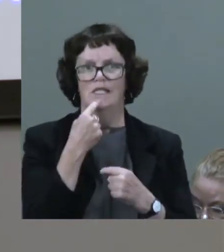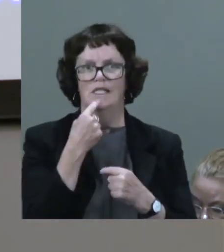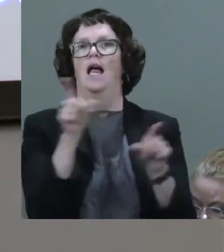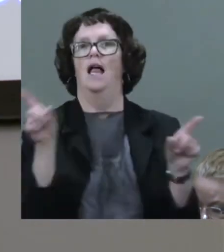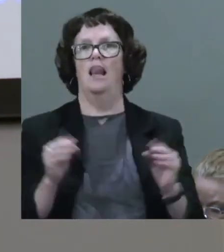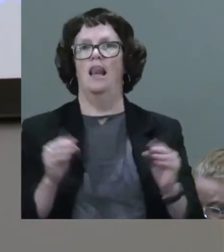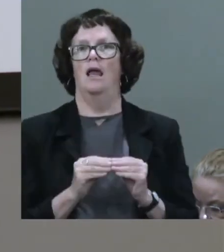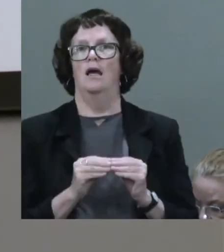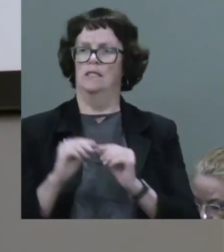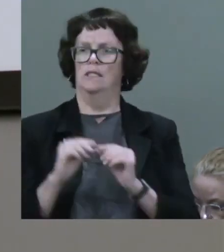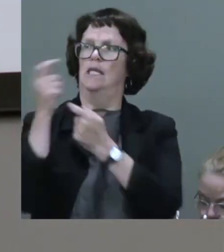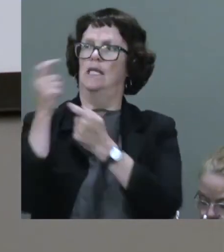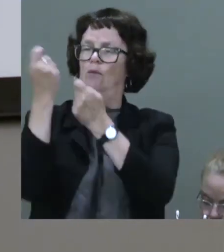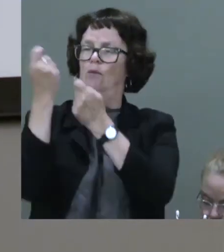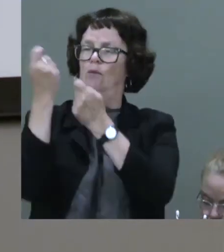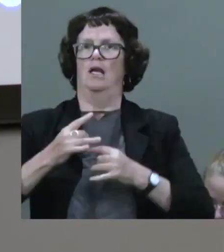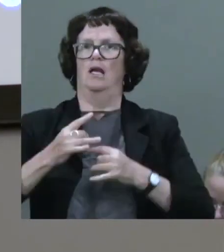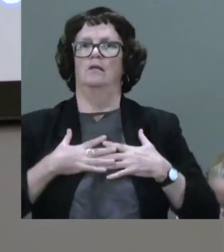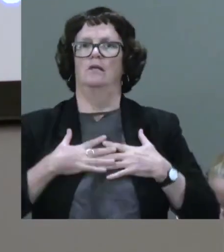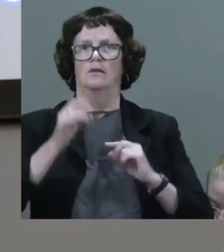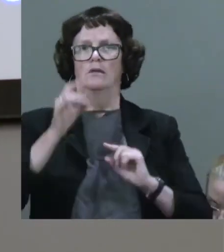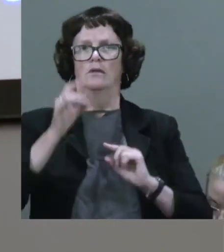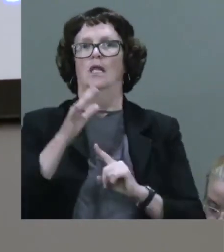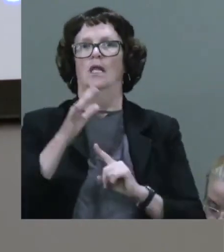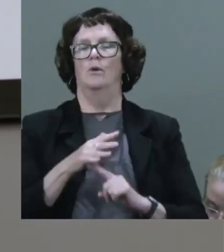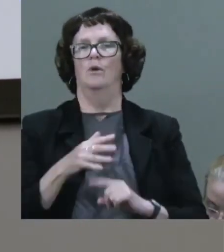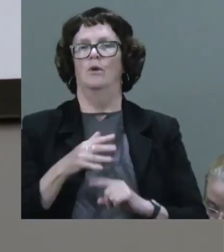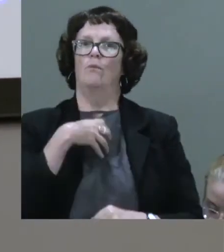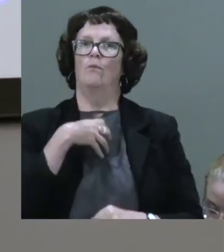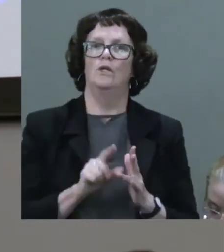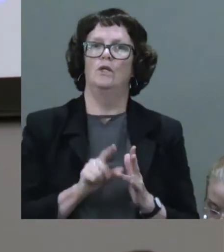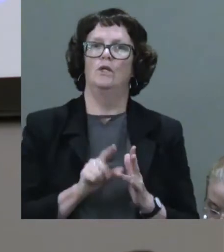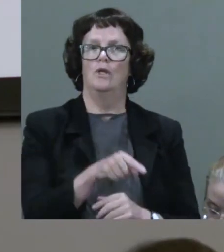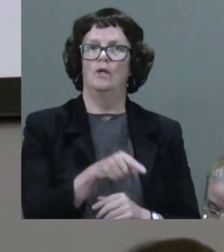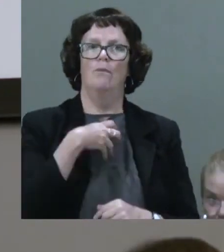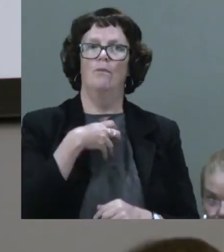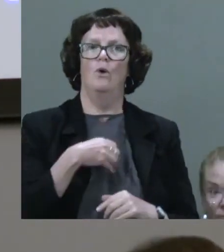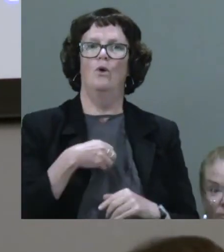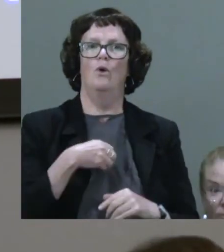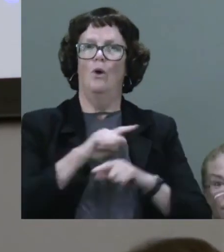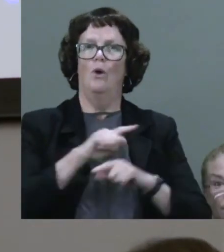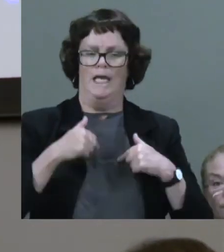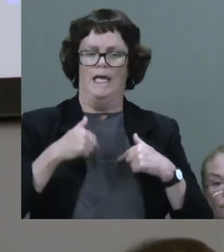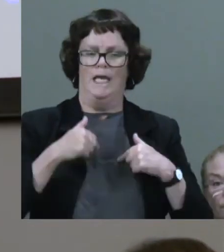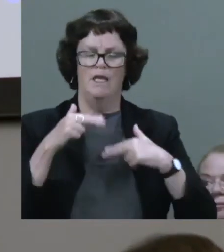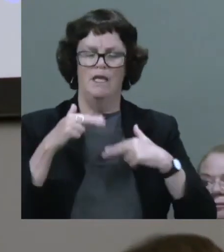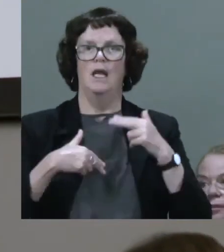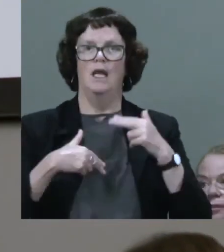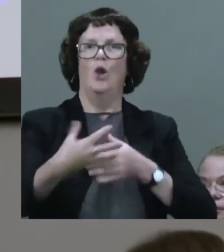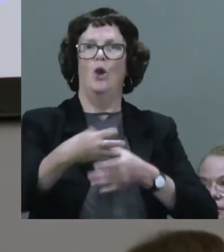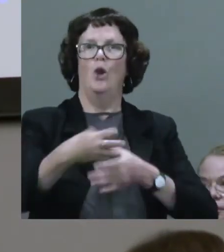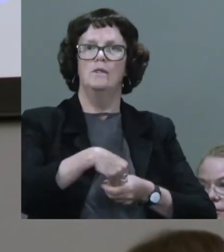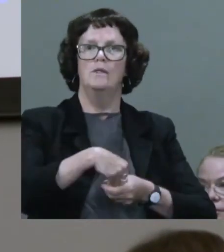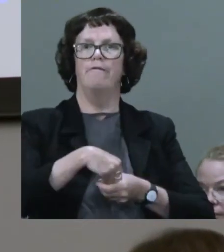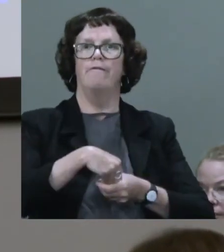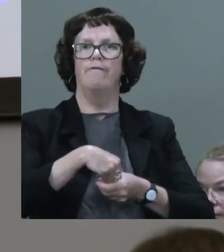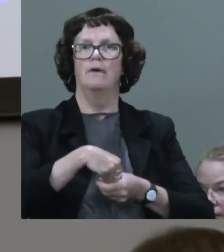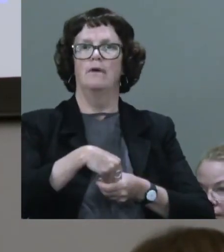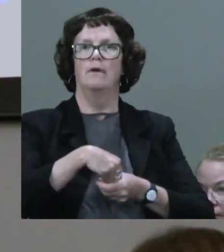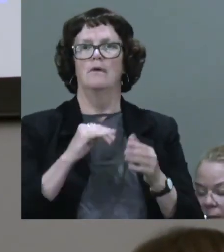and celebrate ourselves, because the more that we do that, the more that we build an inclusive social capital